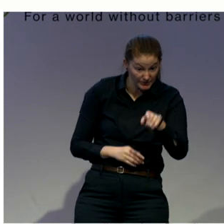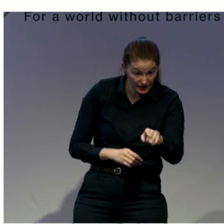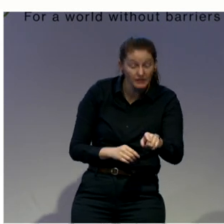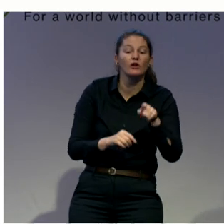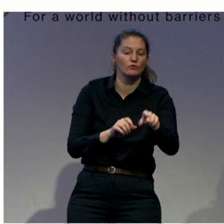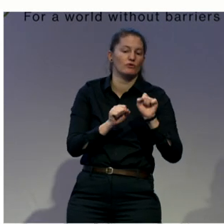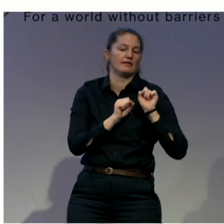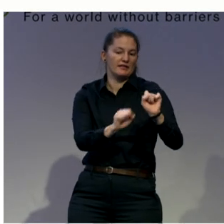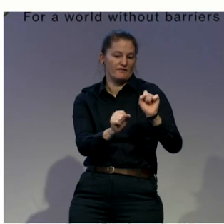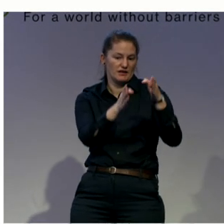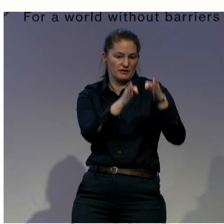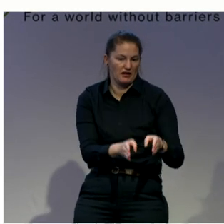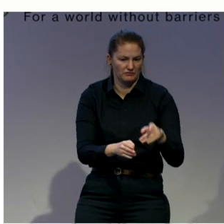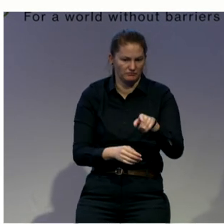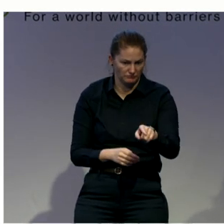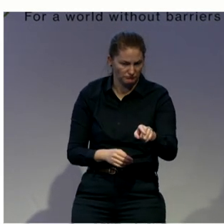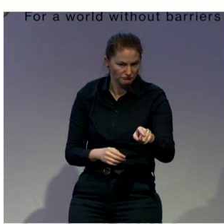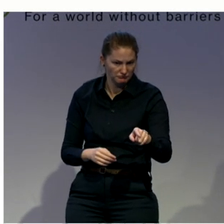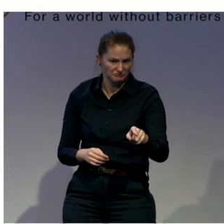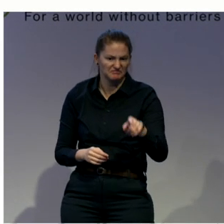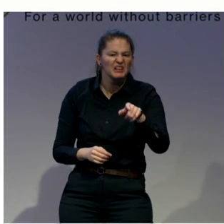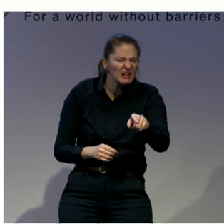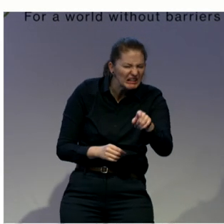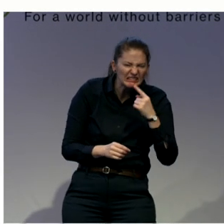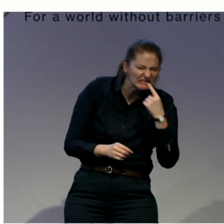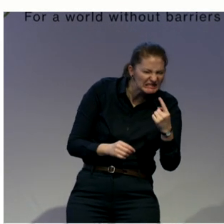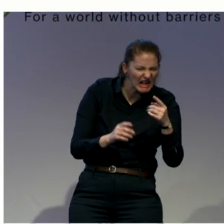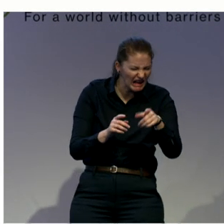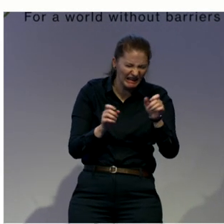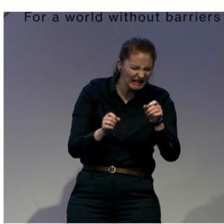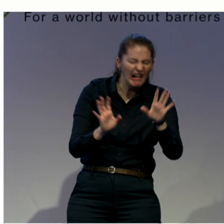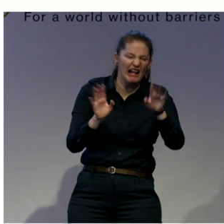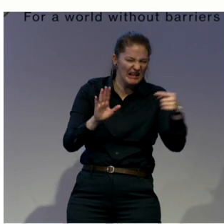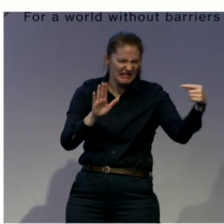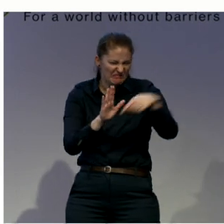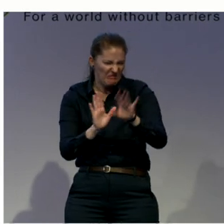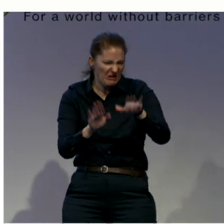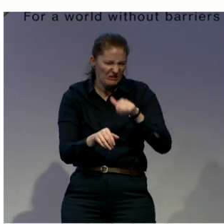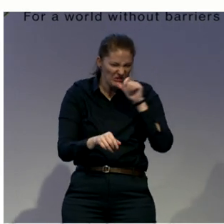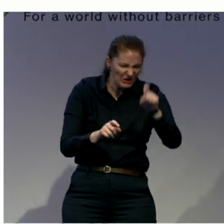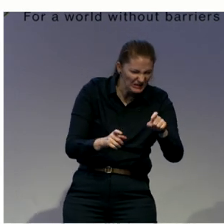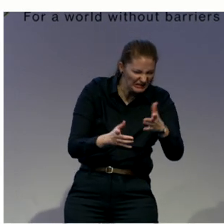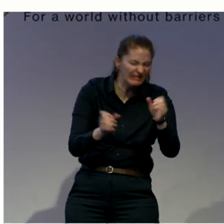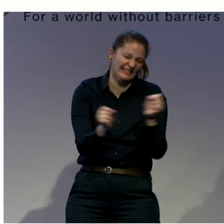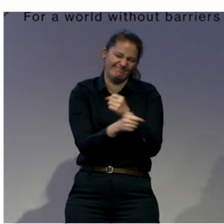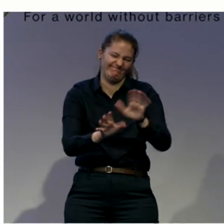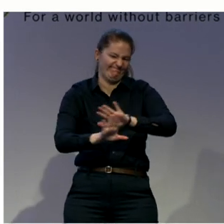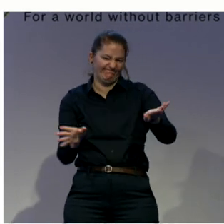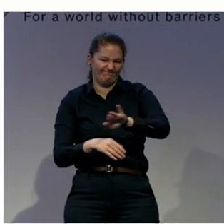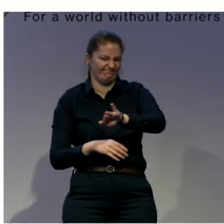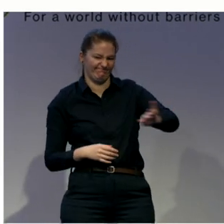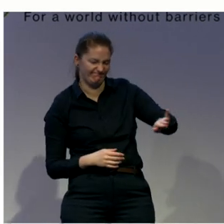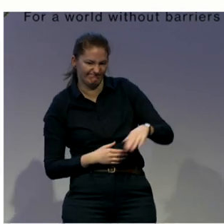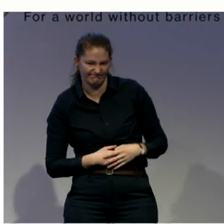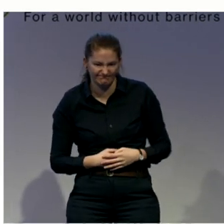face a criminal procedure, no? Then they label you, or they declare that you are unimputable. That's a